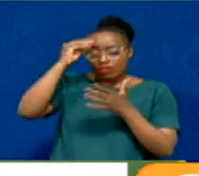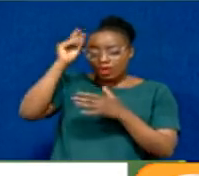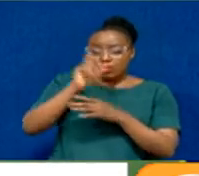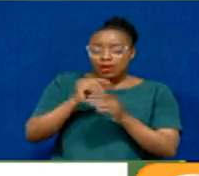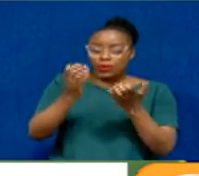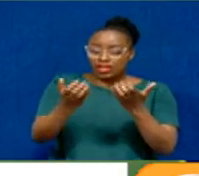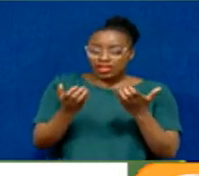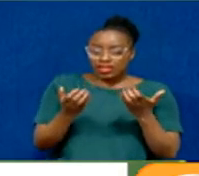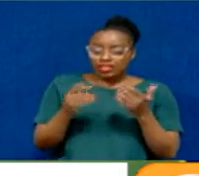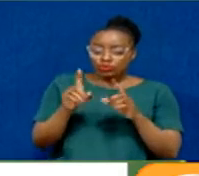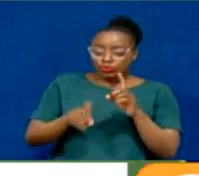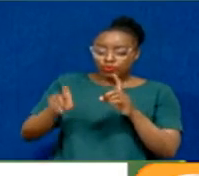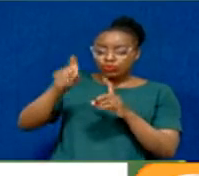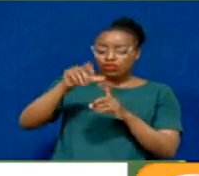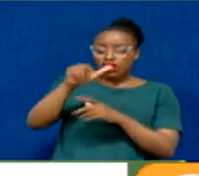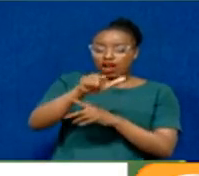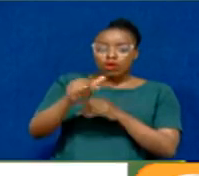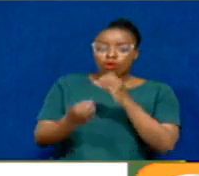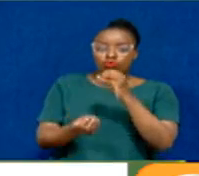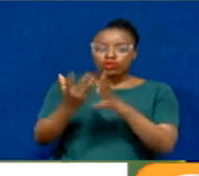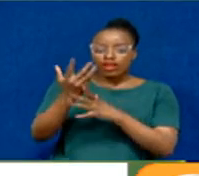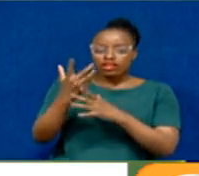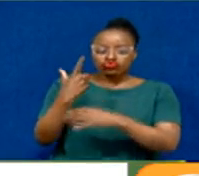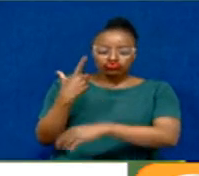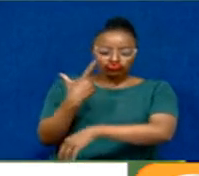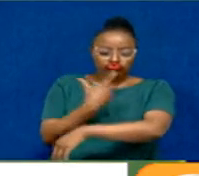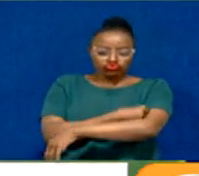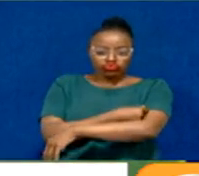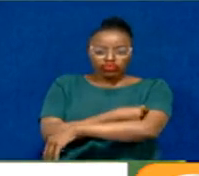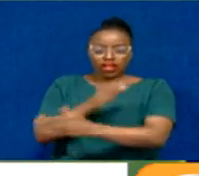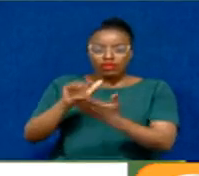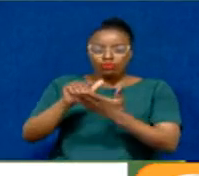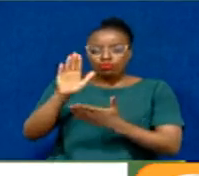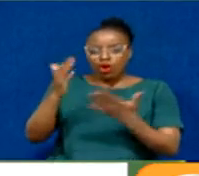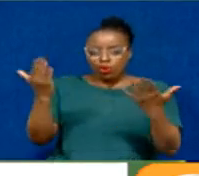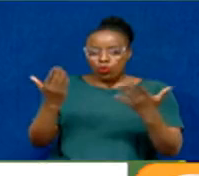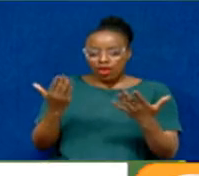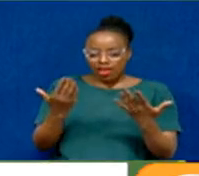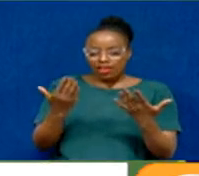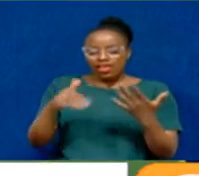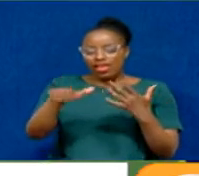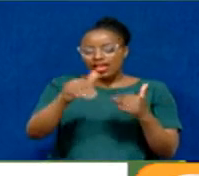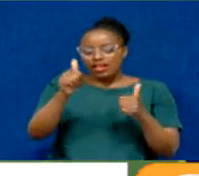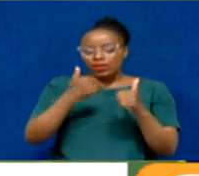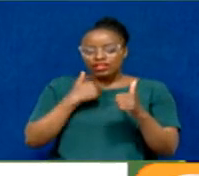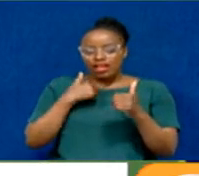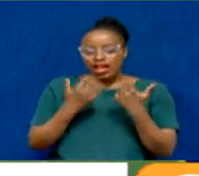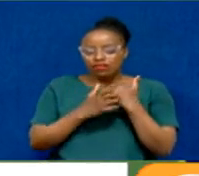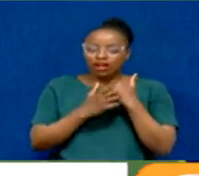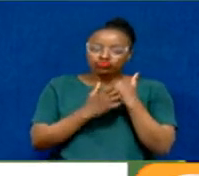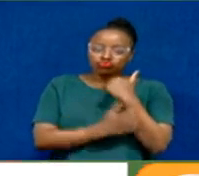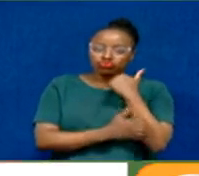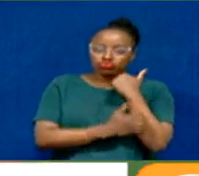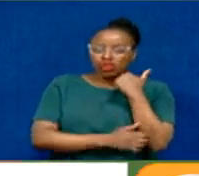urgent need to increase local production of vaccines, especially in low- and middle-income